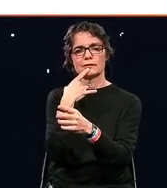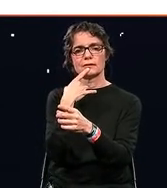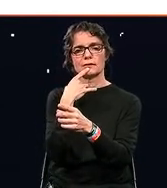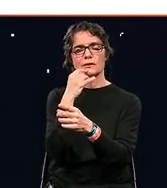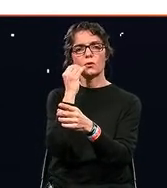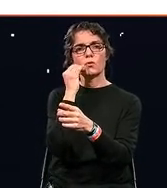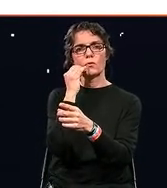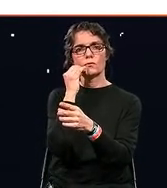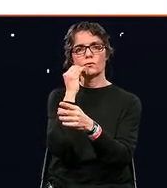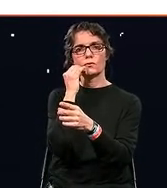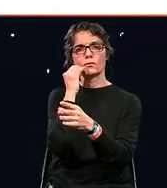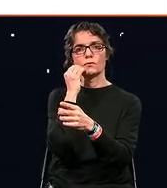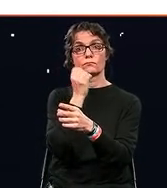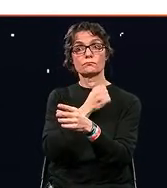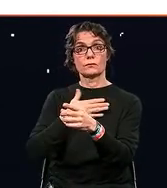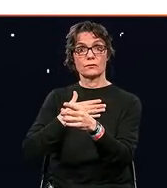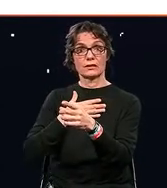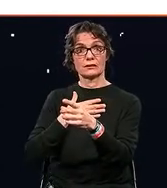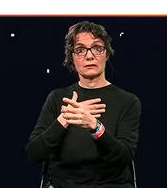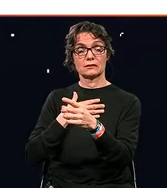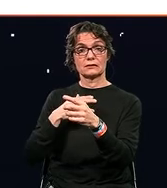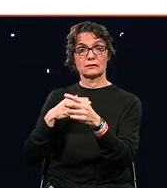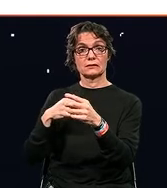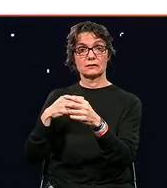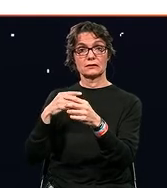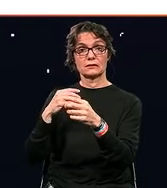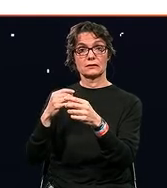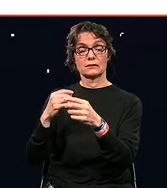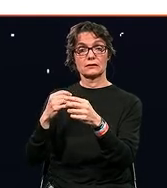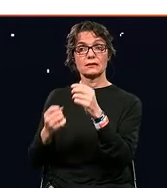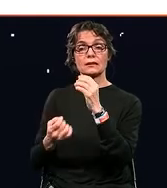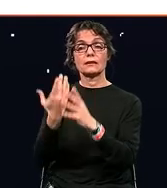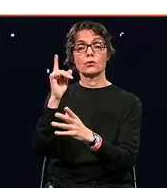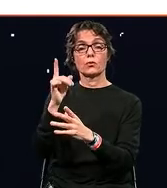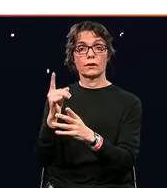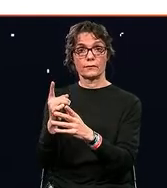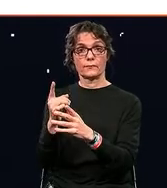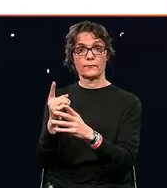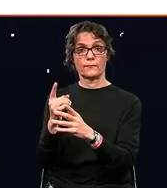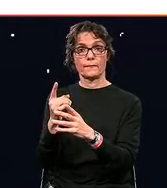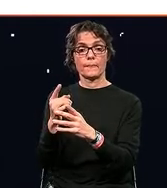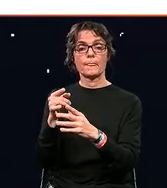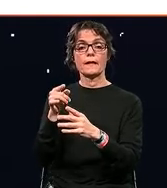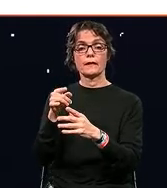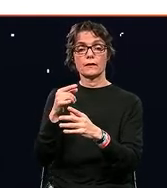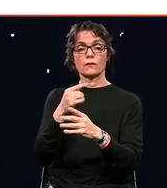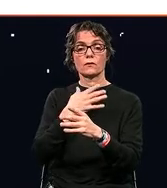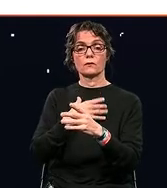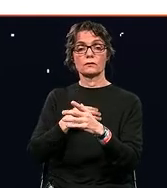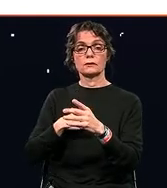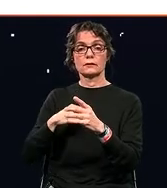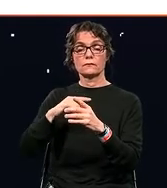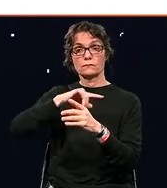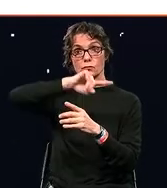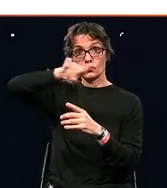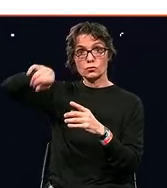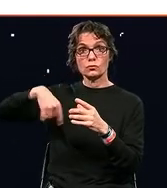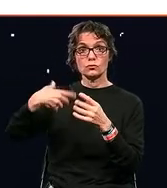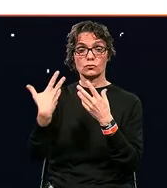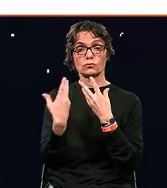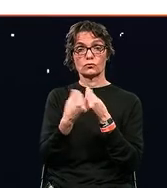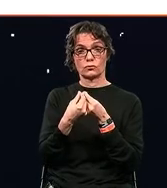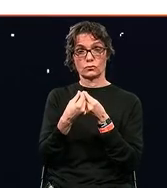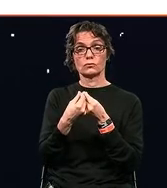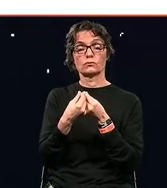you know, those are the companies that will succeed. What I'd like us to do is come together and work around a